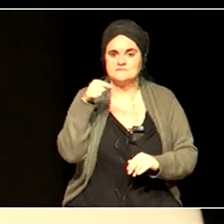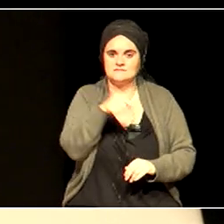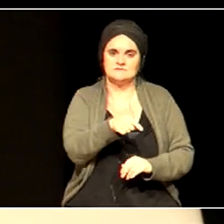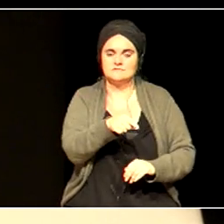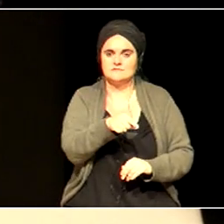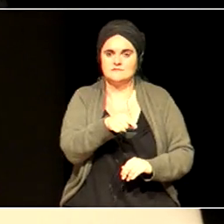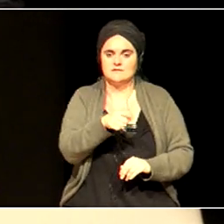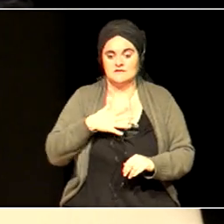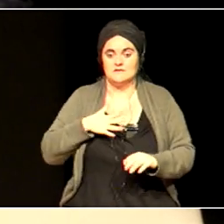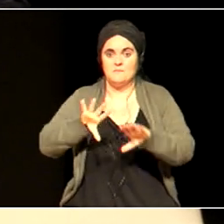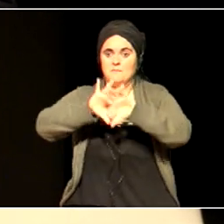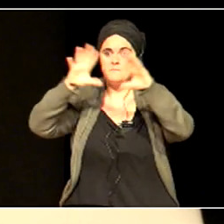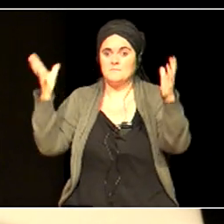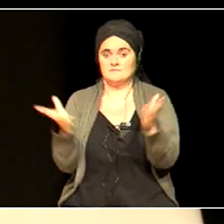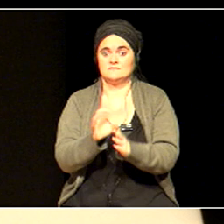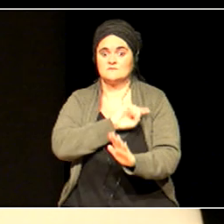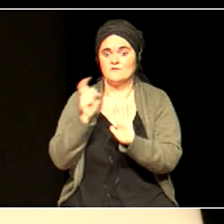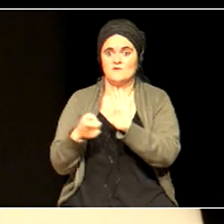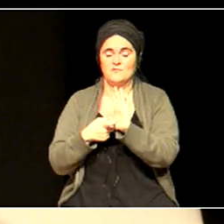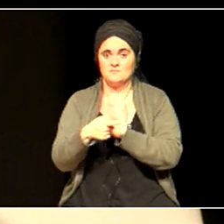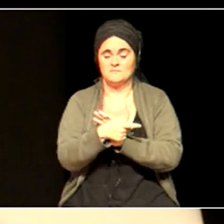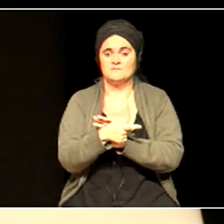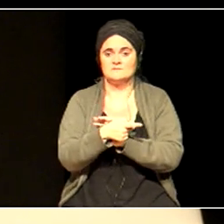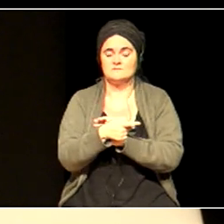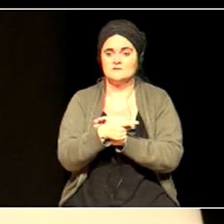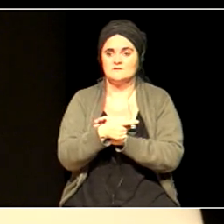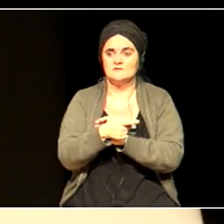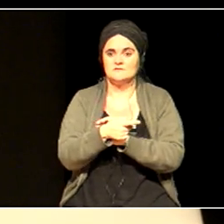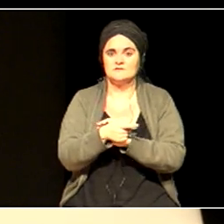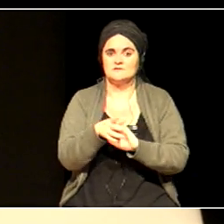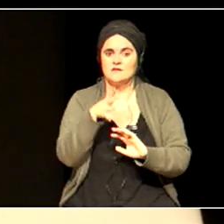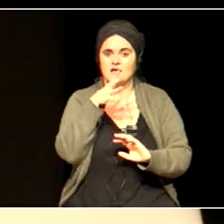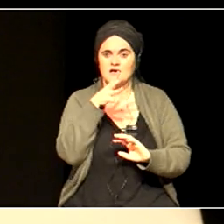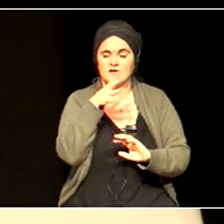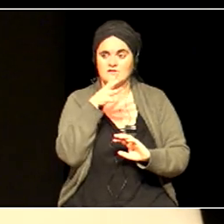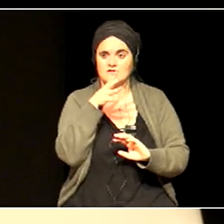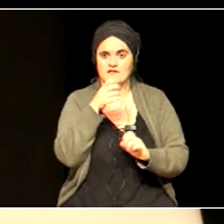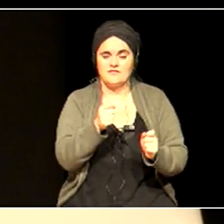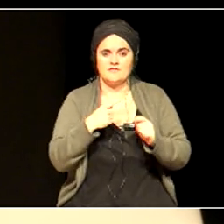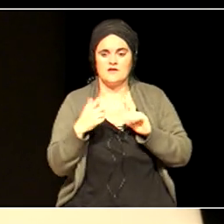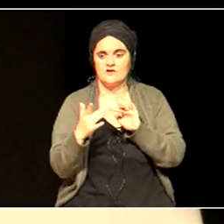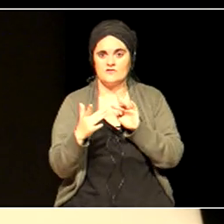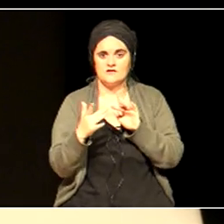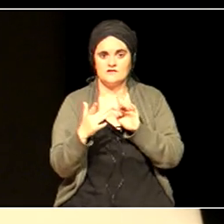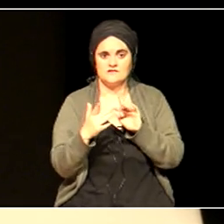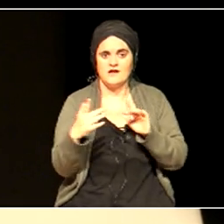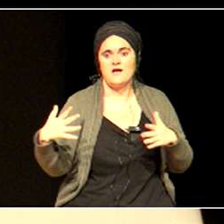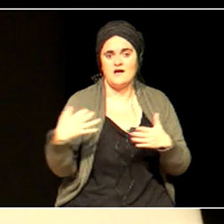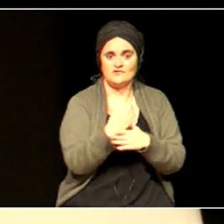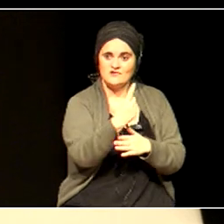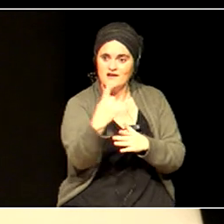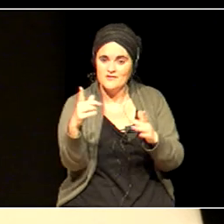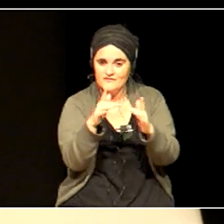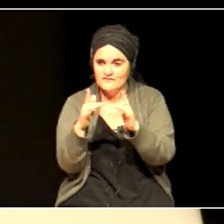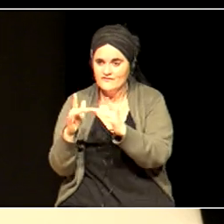which links every single one of us together. Because, like you saw in my picture, where